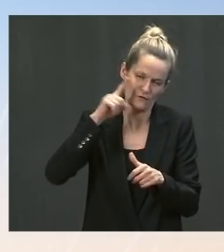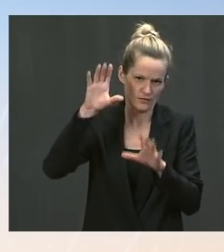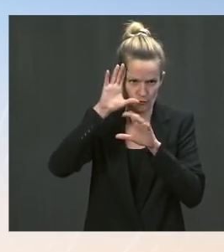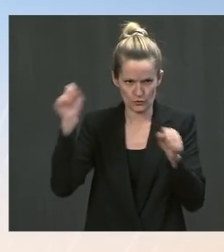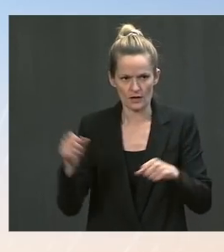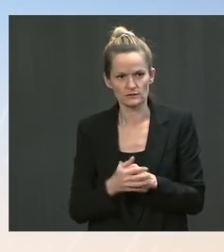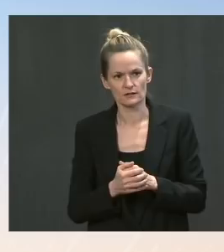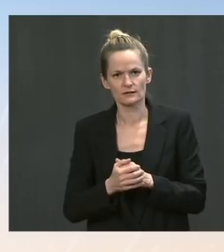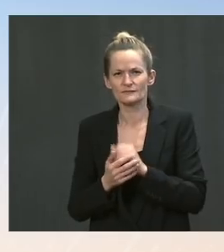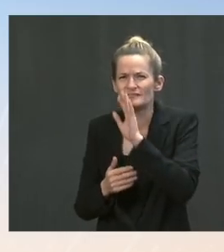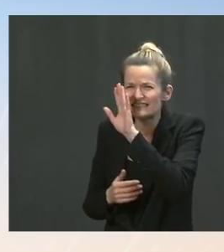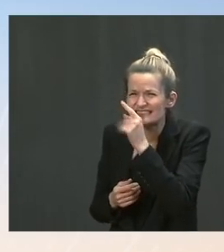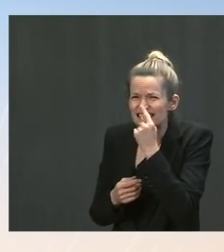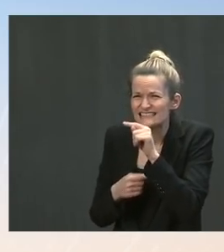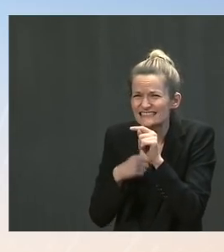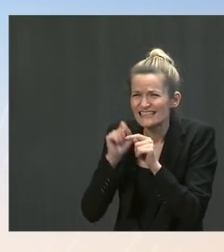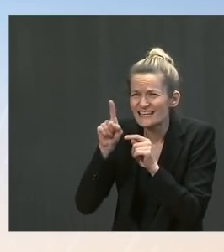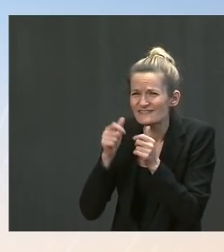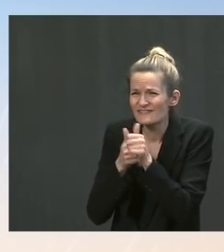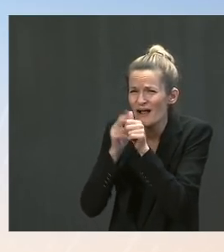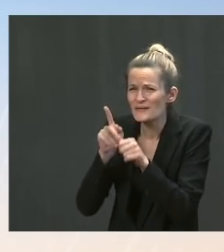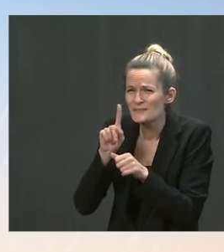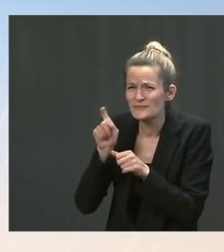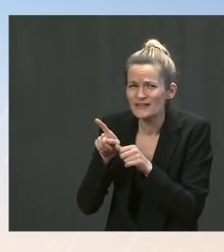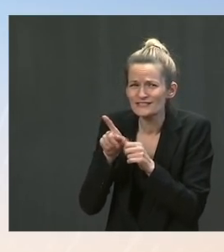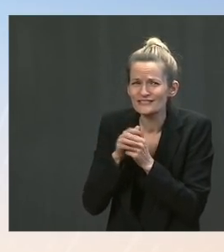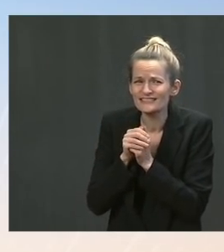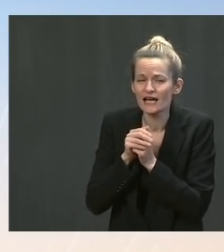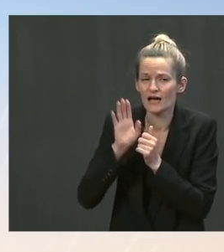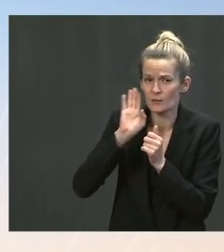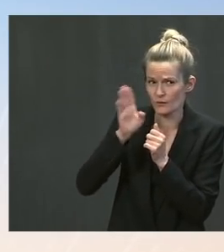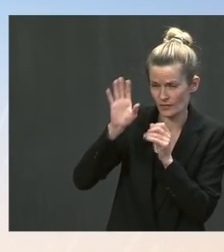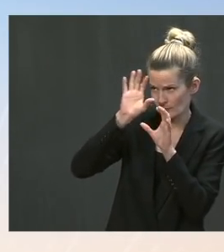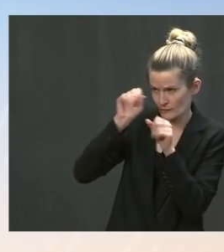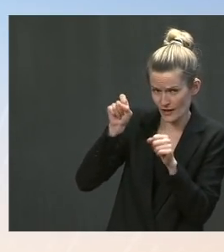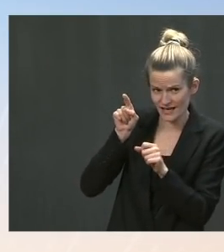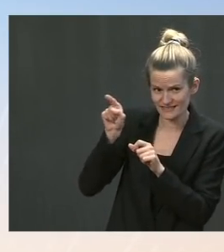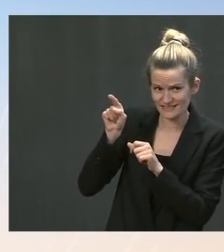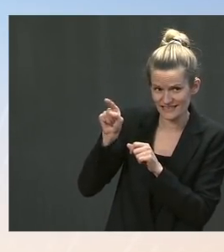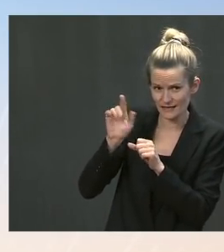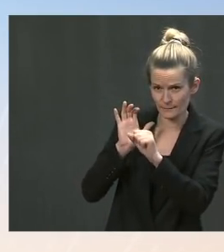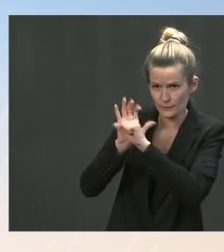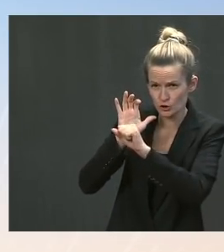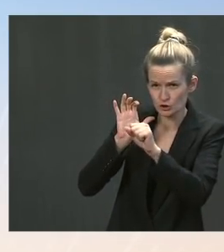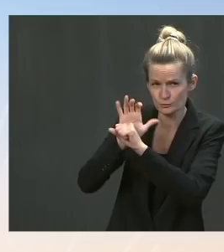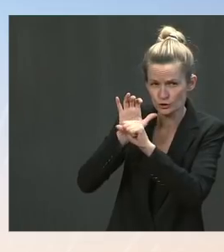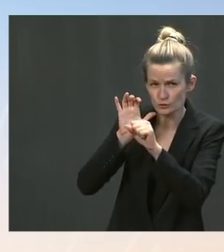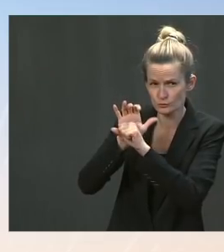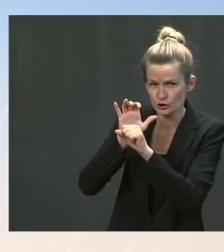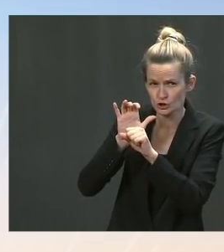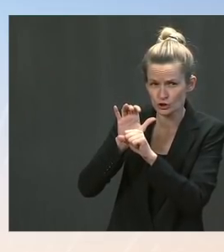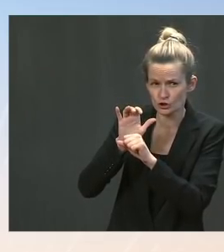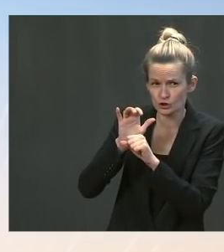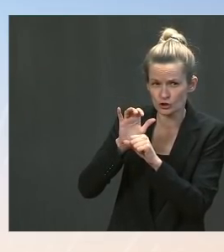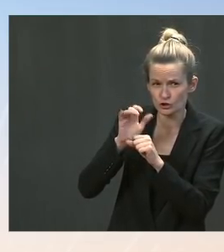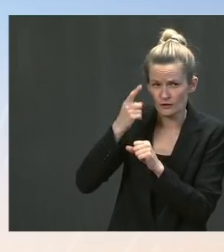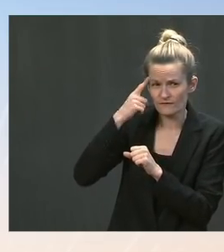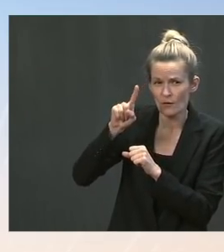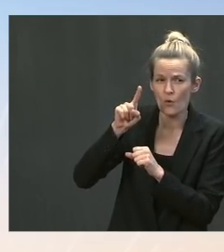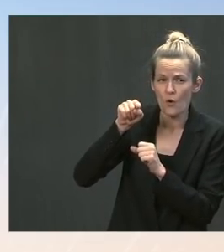and ask... up, go Will he push to make it one of those filibuster-proofed exceptions